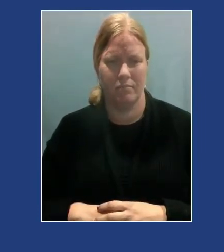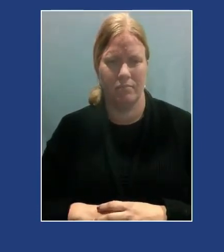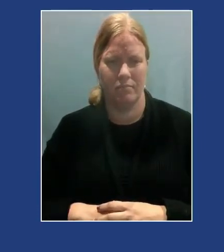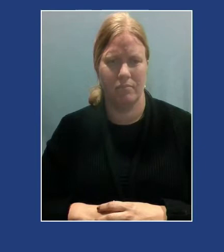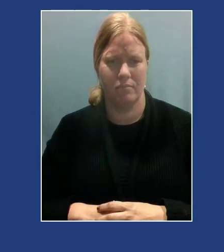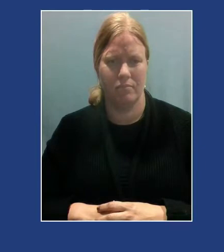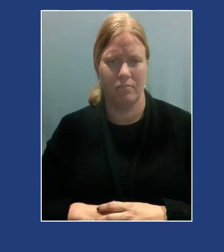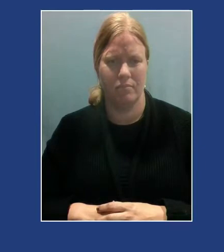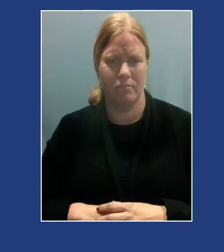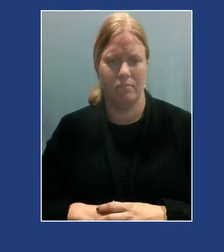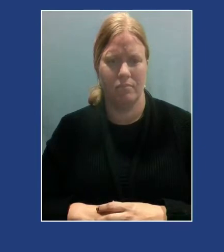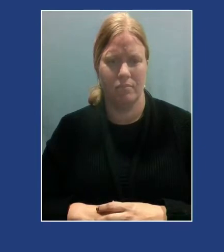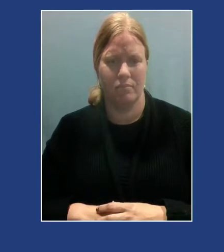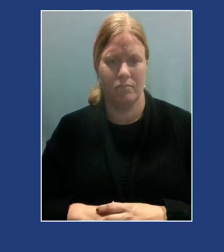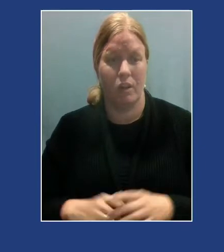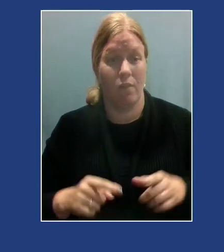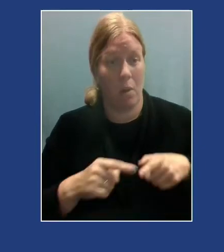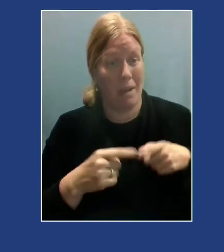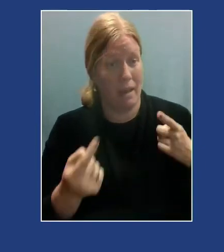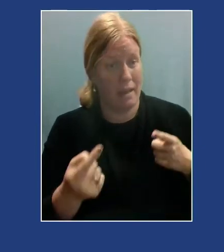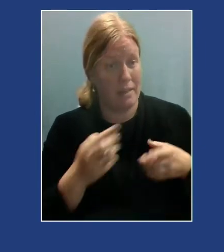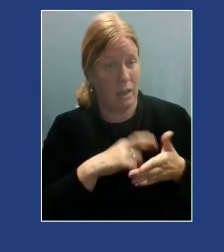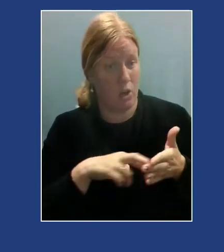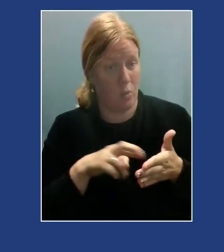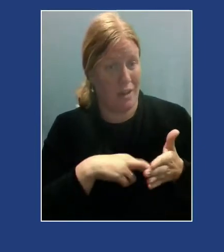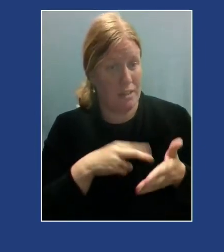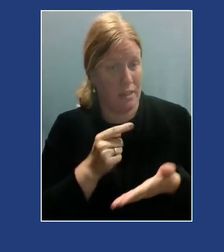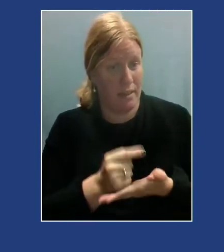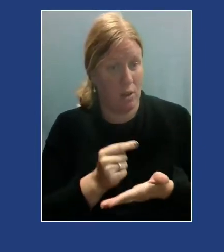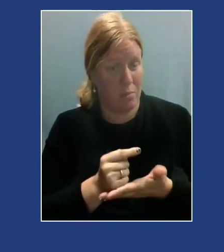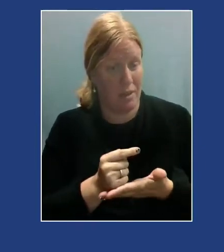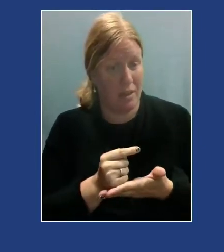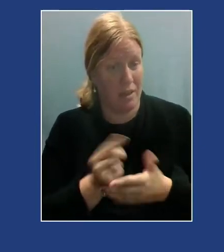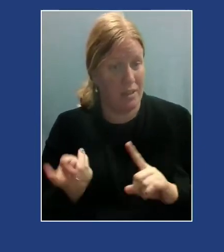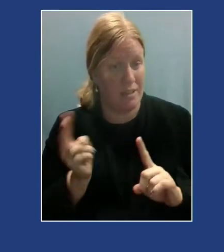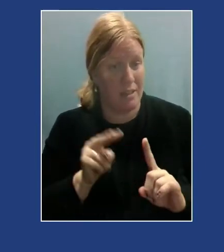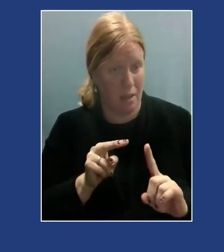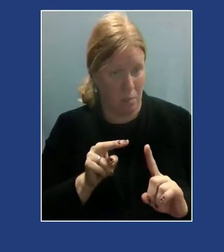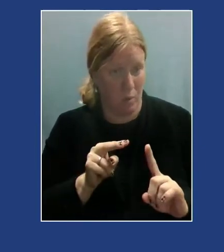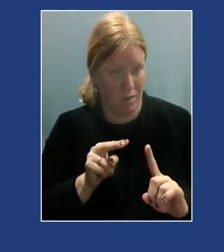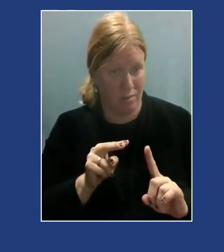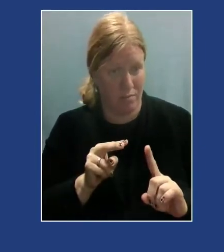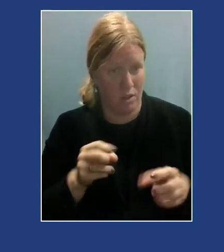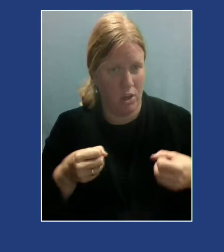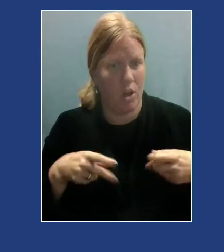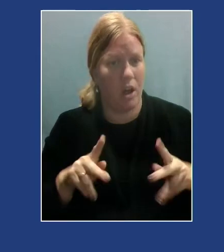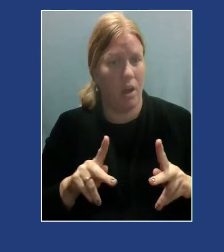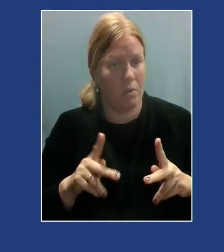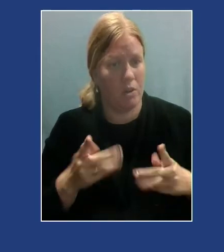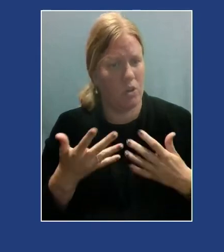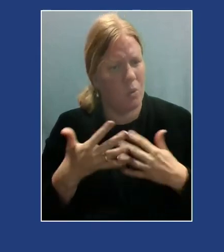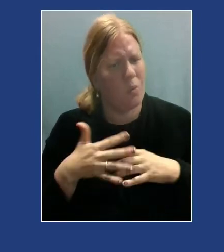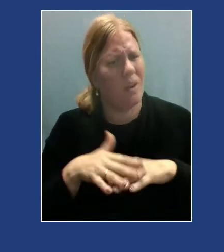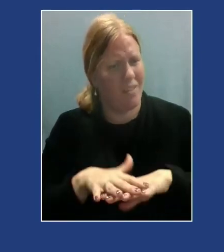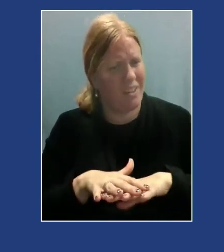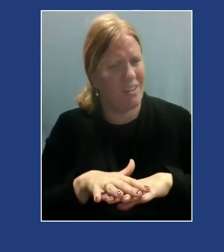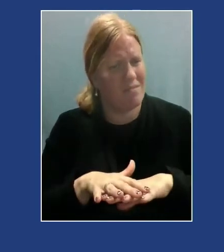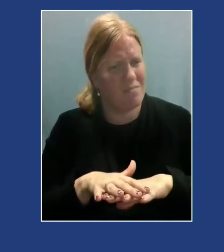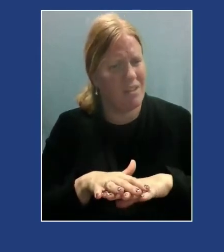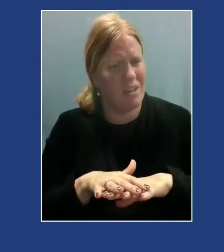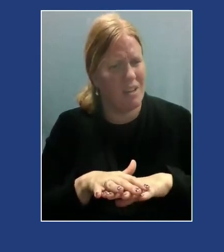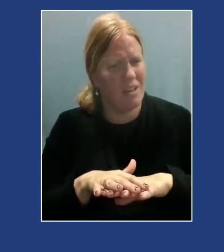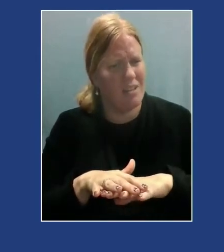So from an anti-racist therapy standpoint, there is the opportunity to weave in potentially some fundamental